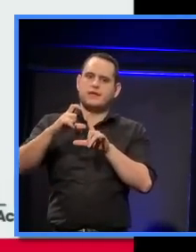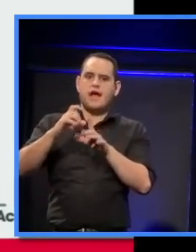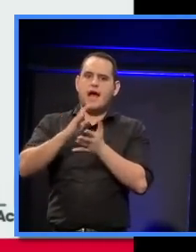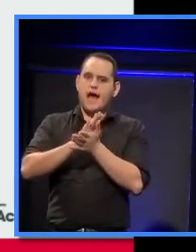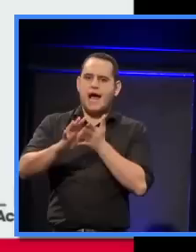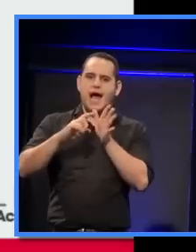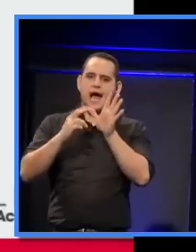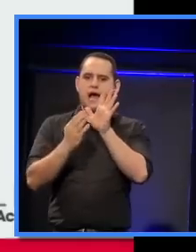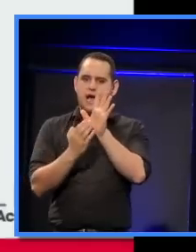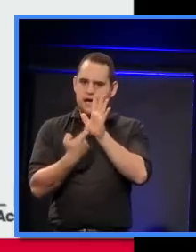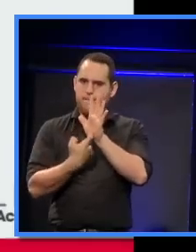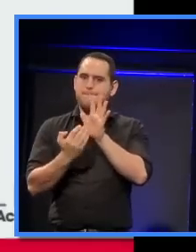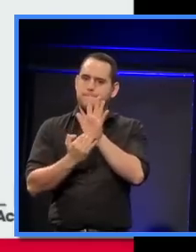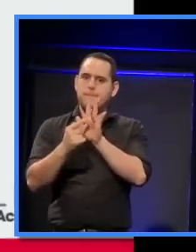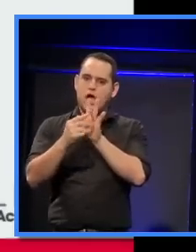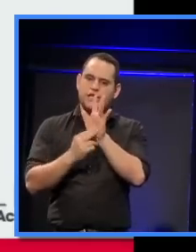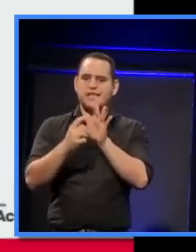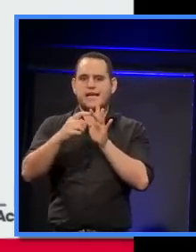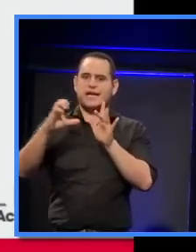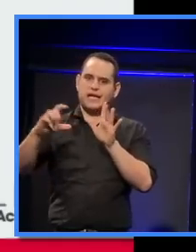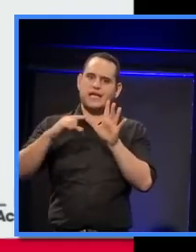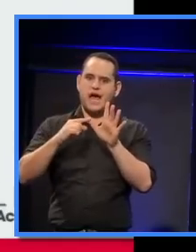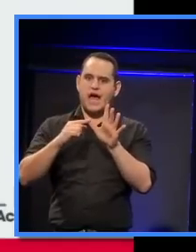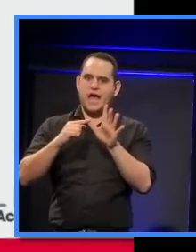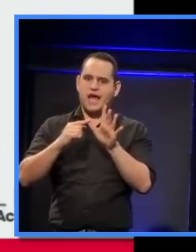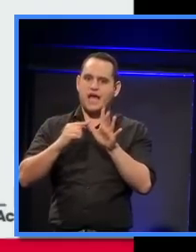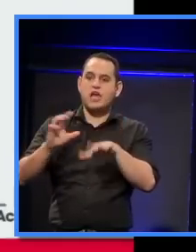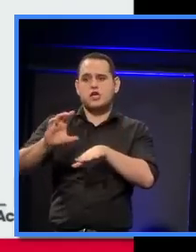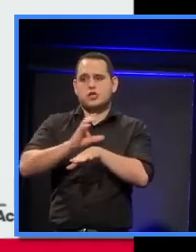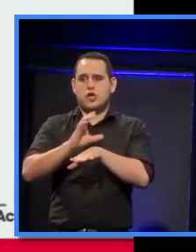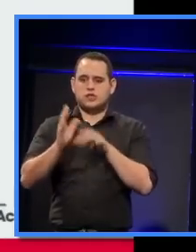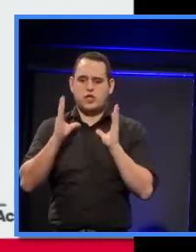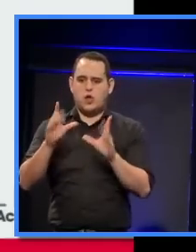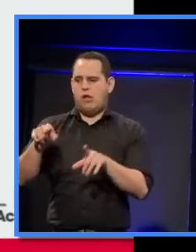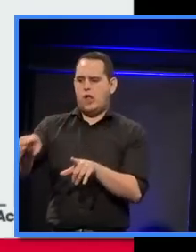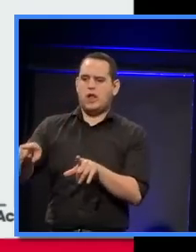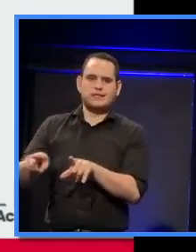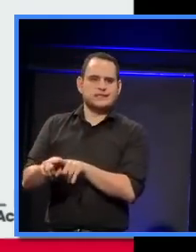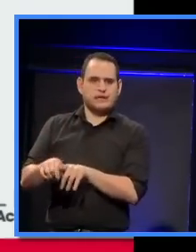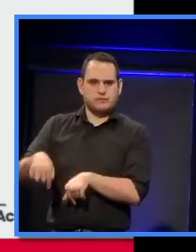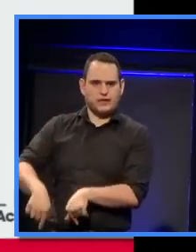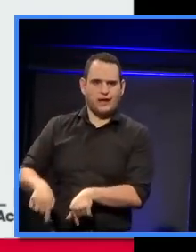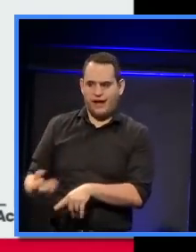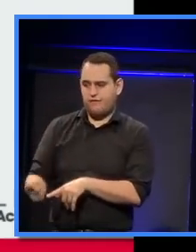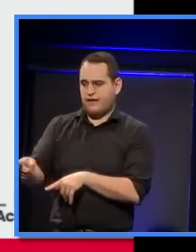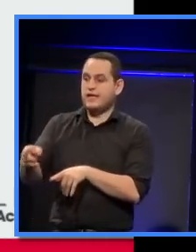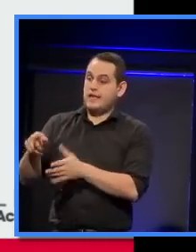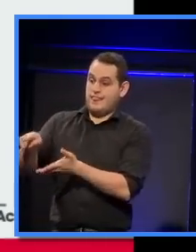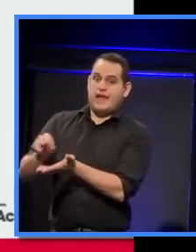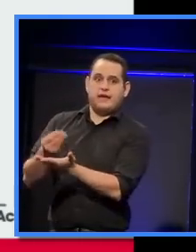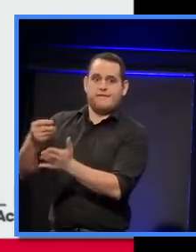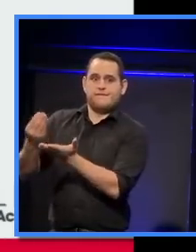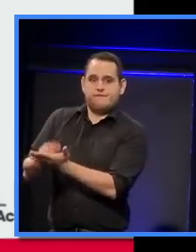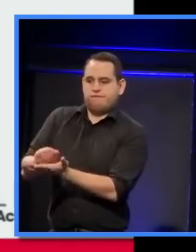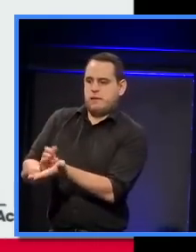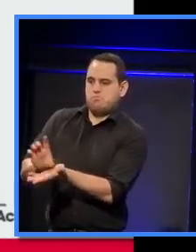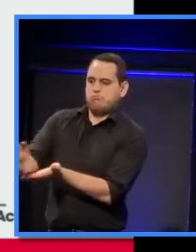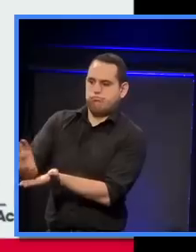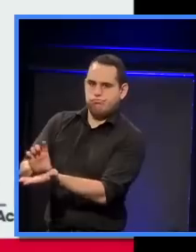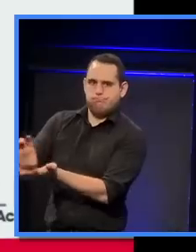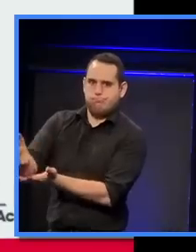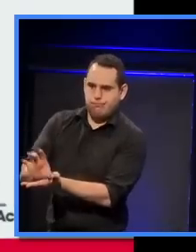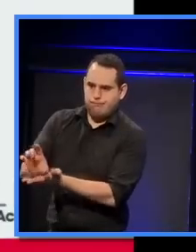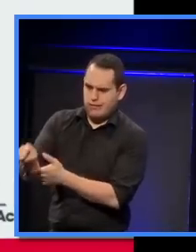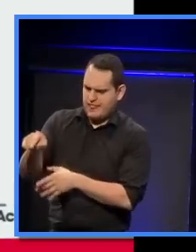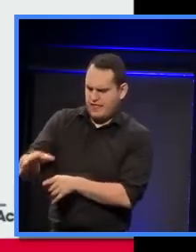up by the Ministry of Culture and the City of Paris. They funded the project equally. And the history and the